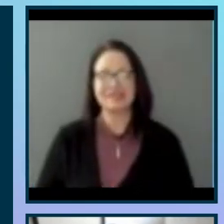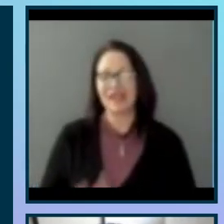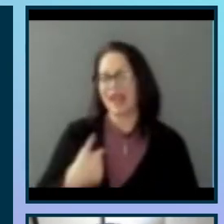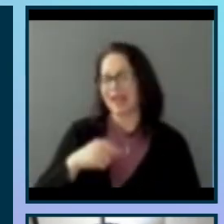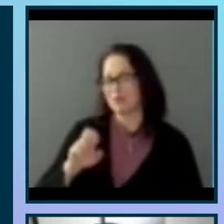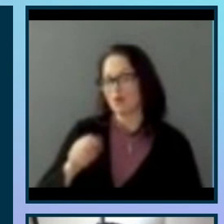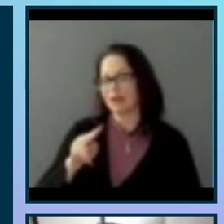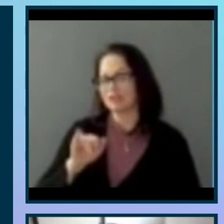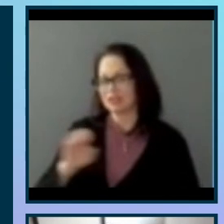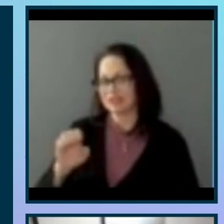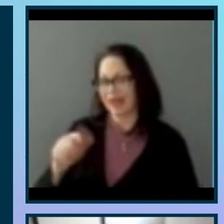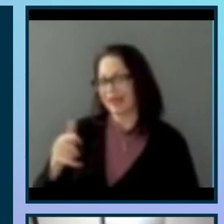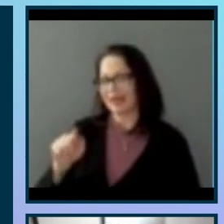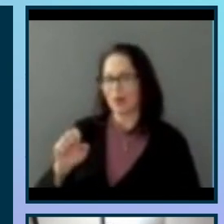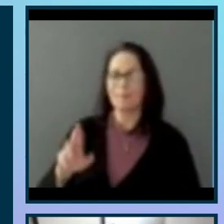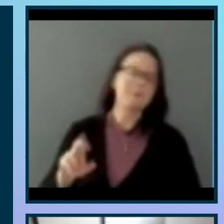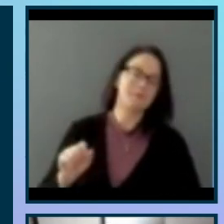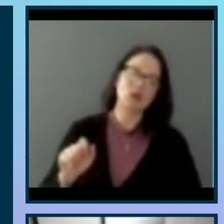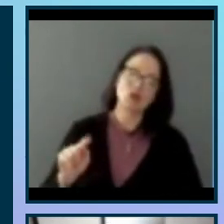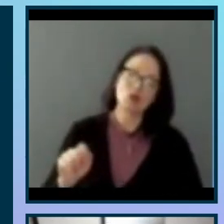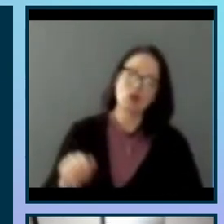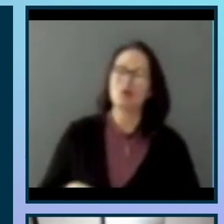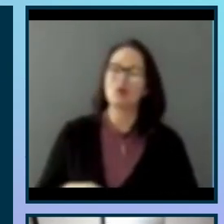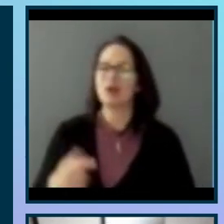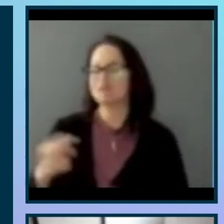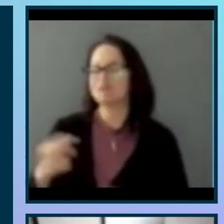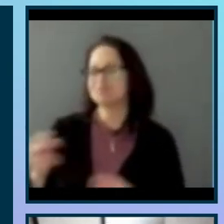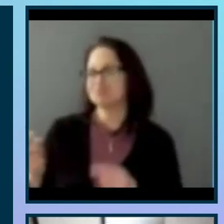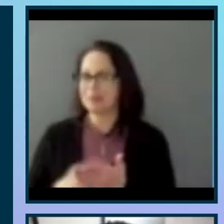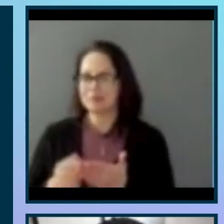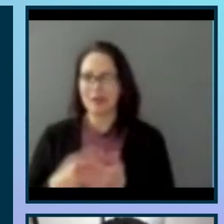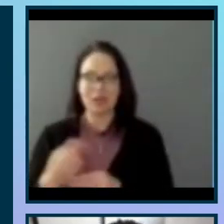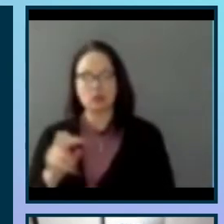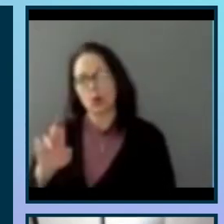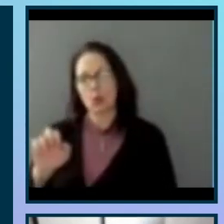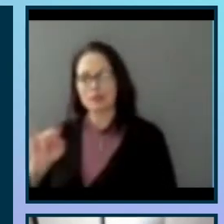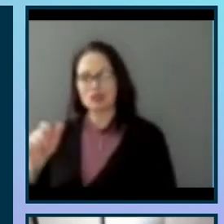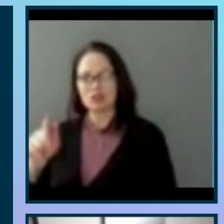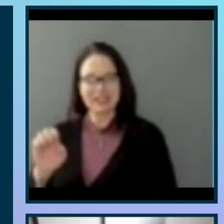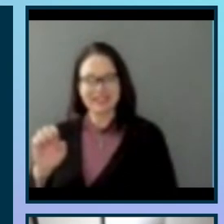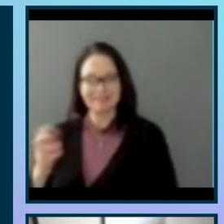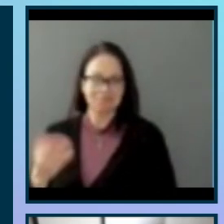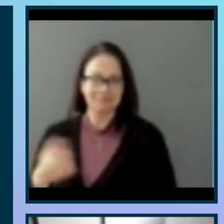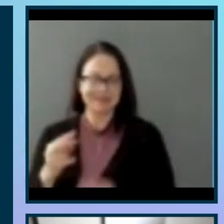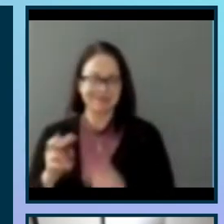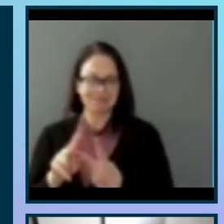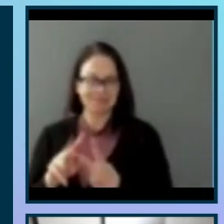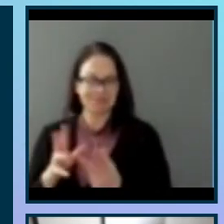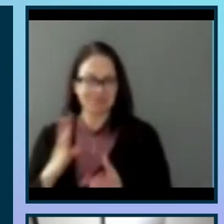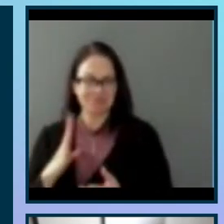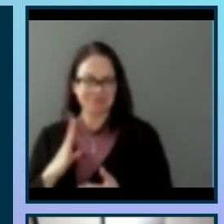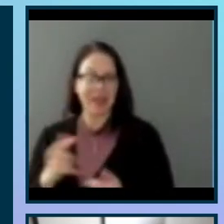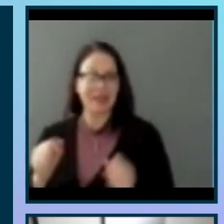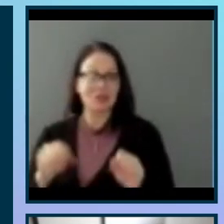I also go by Regine, so some people will say I'm saying your name wrong. You're not. I go by both. Regine is my birth name. And you can reach out